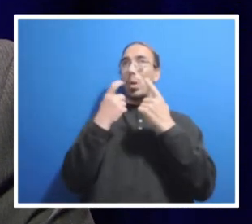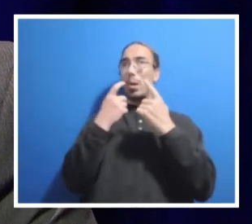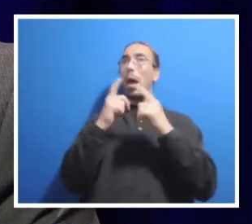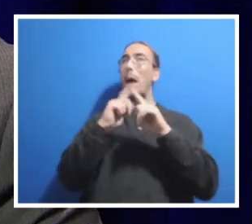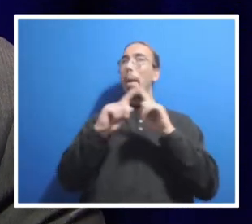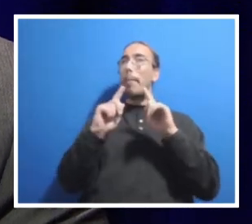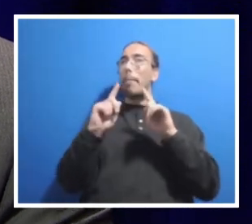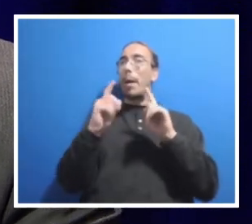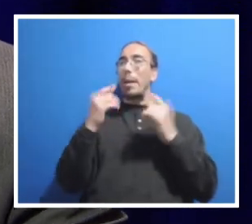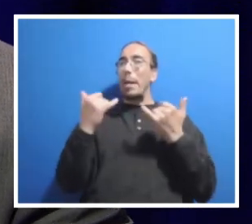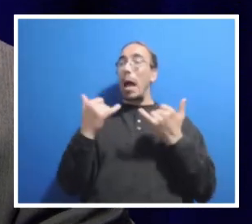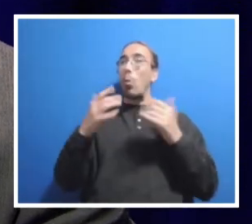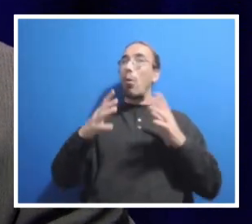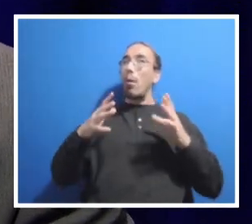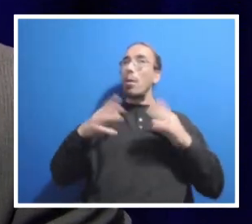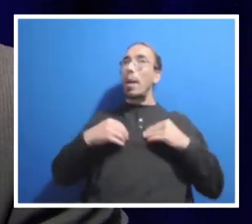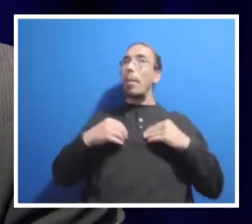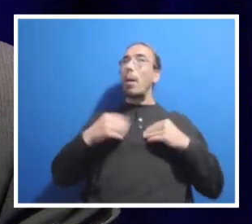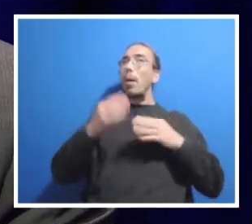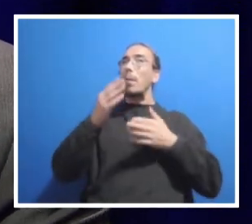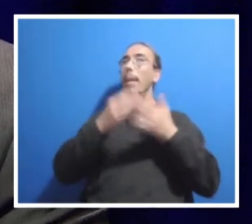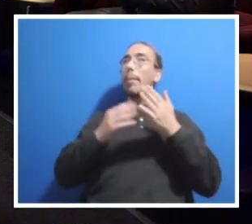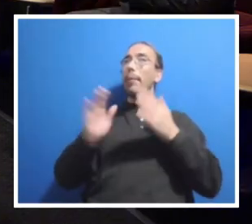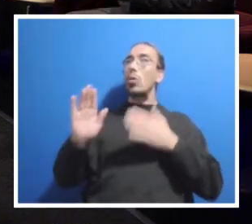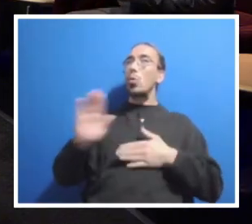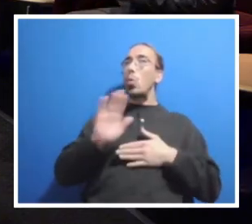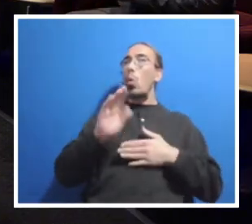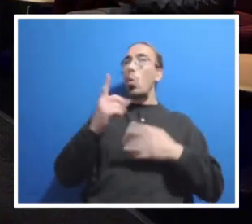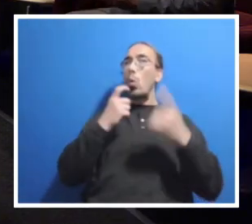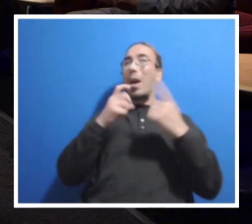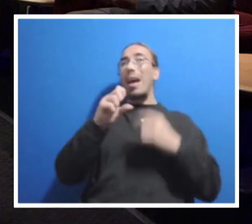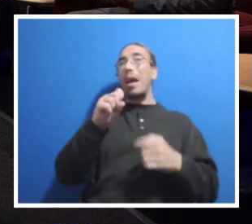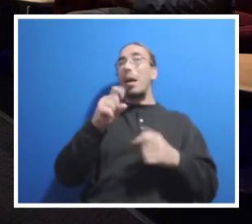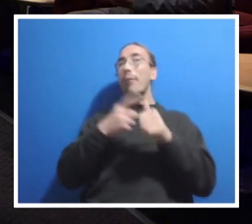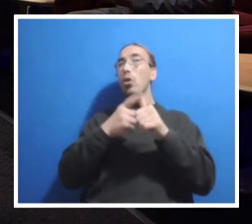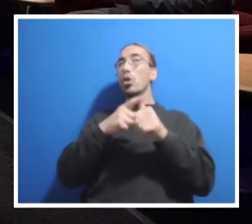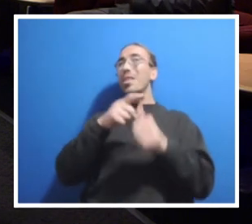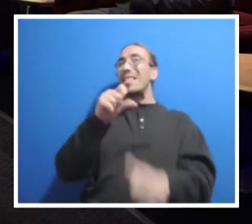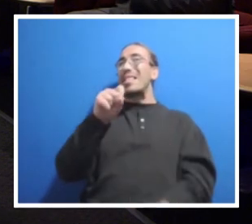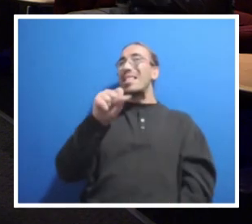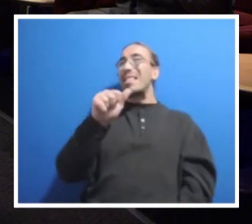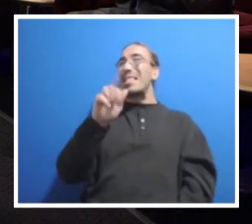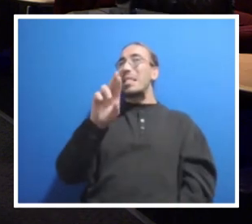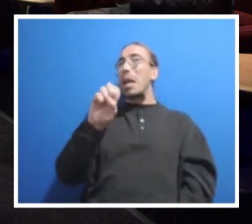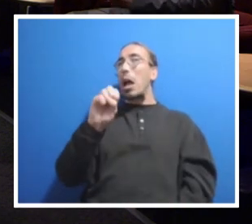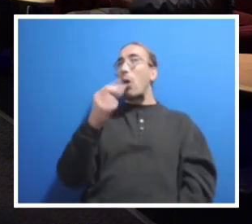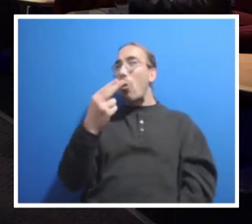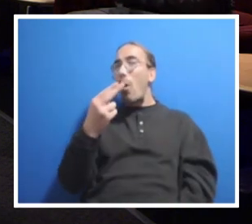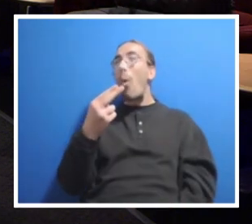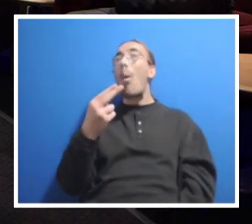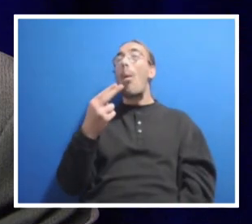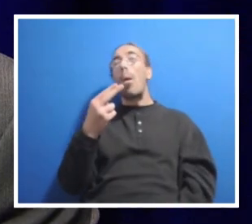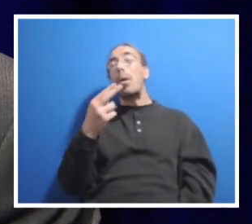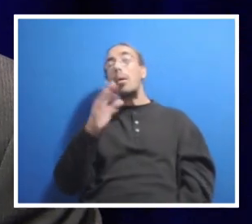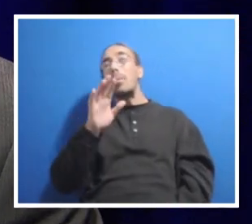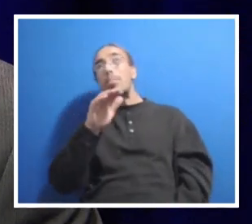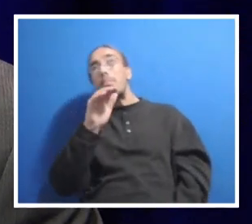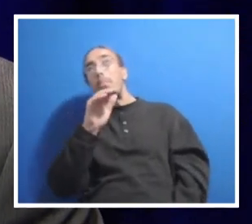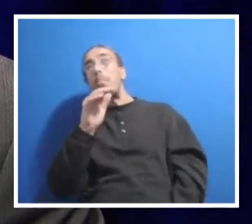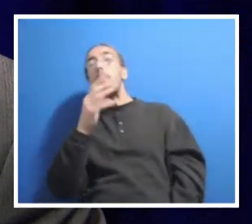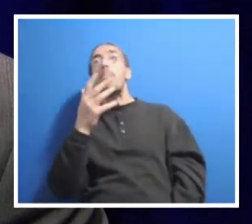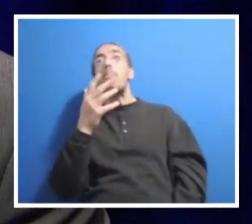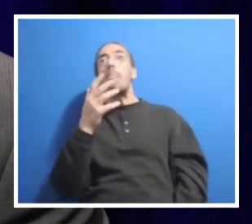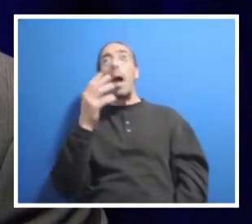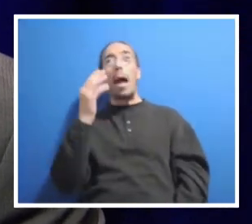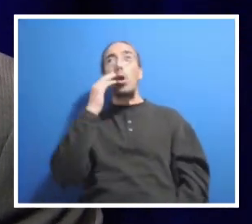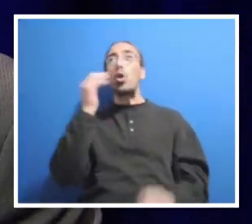questions. Sarah, we'll begin with you. And it was touched on in the opening statements, but it bears repeating because it's on a lot of people's minds.